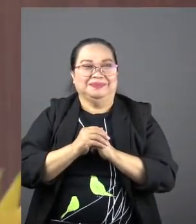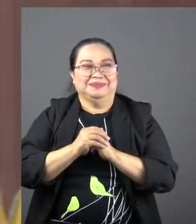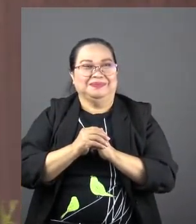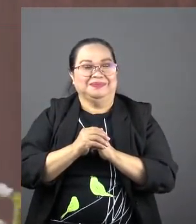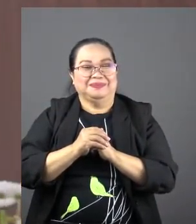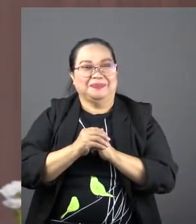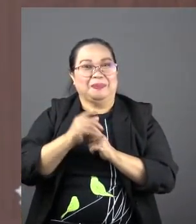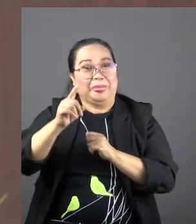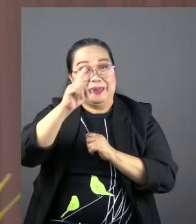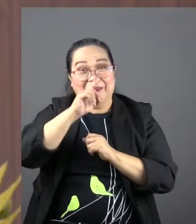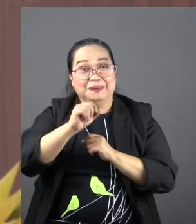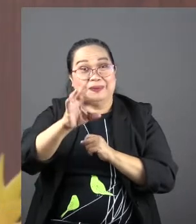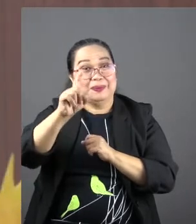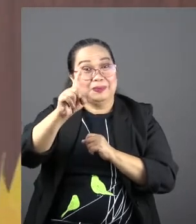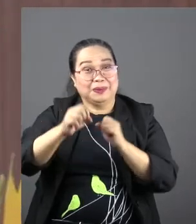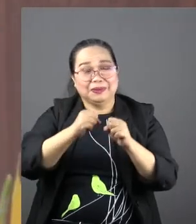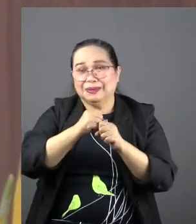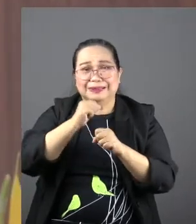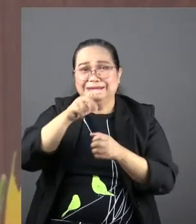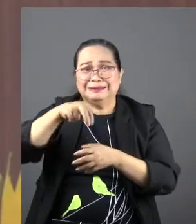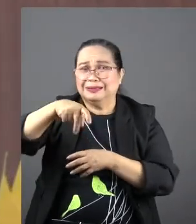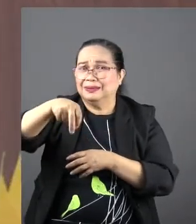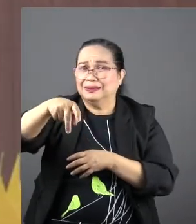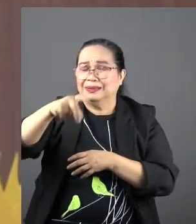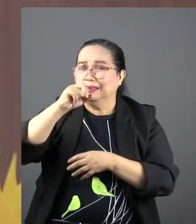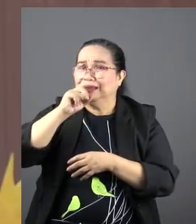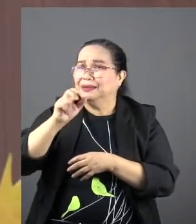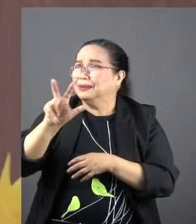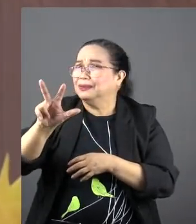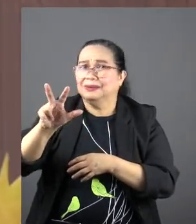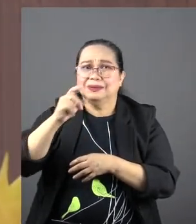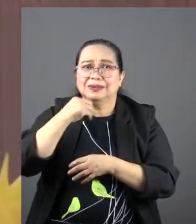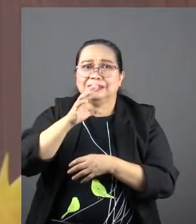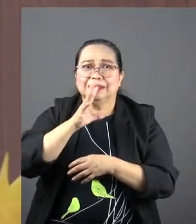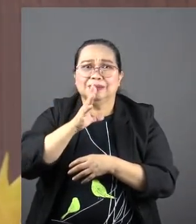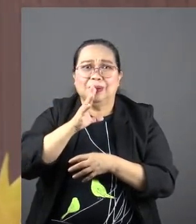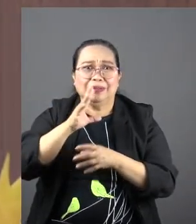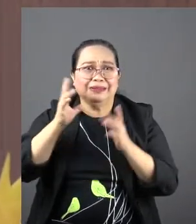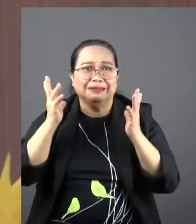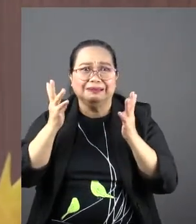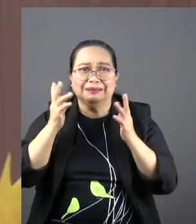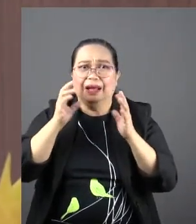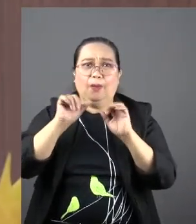He's one year old. He's not walking. He's three years old. He's not talking. And so on.